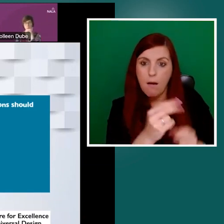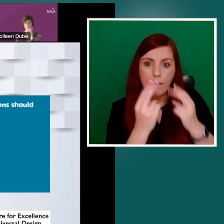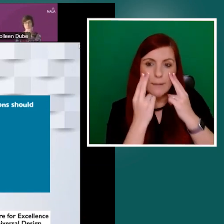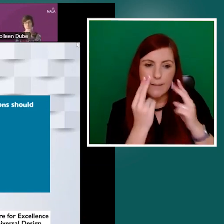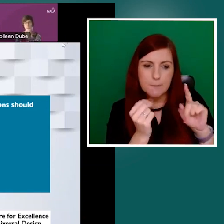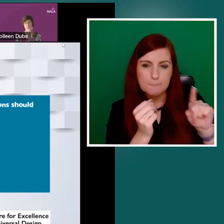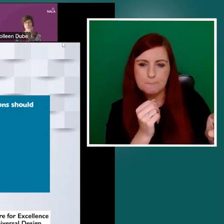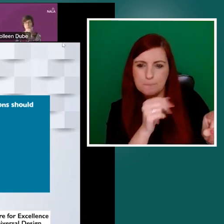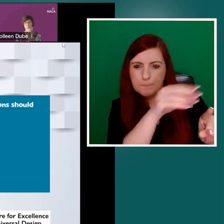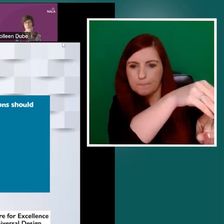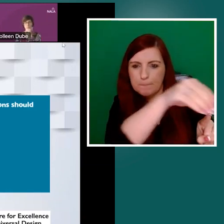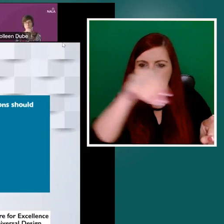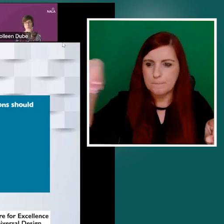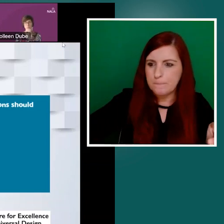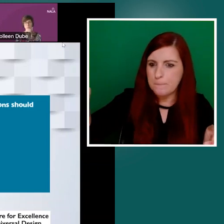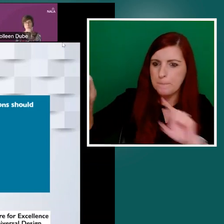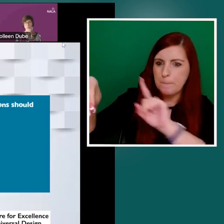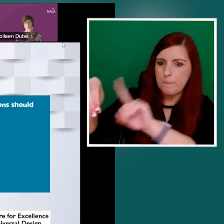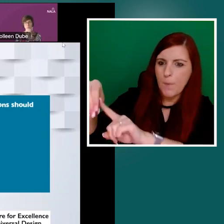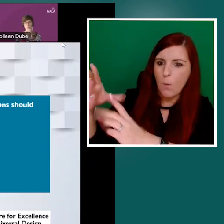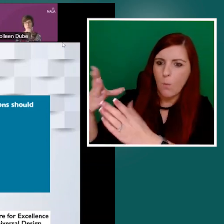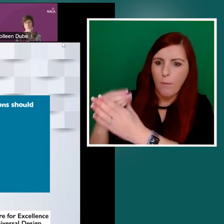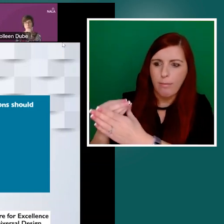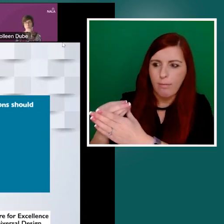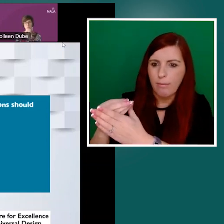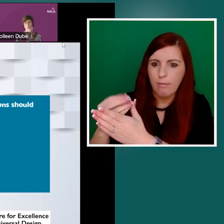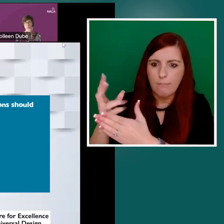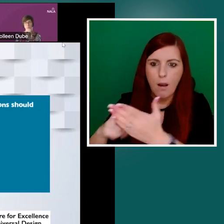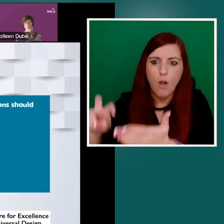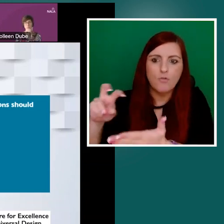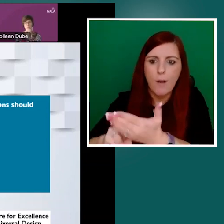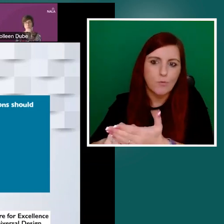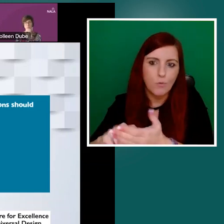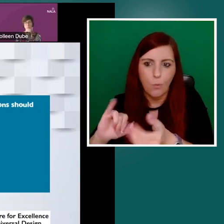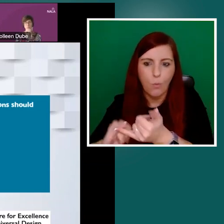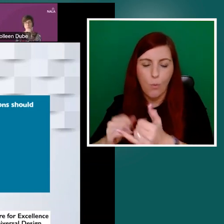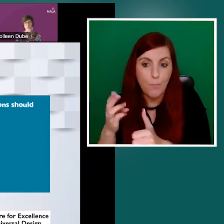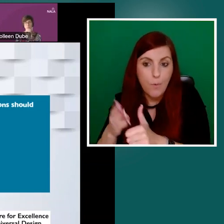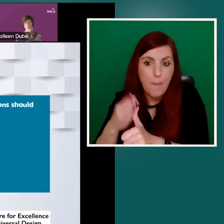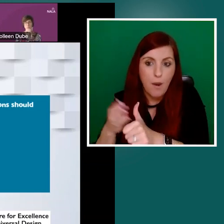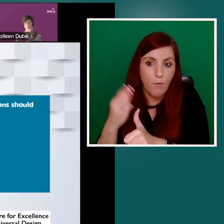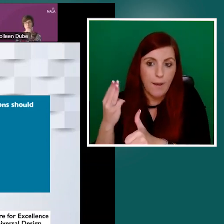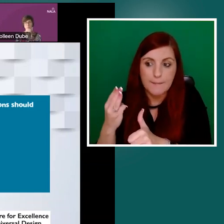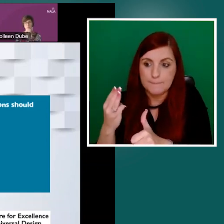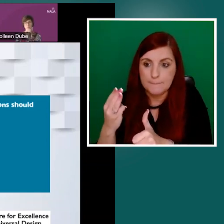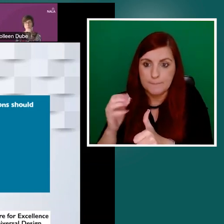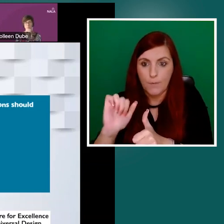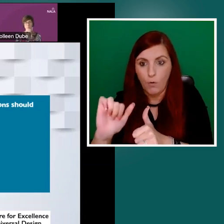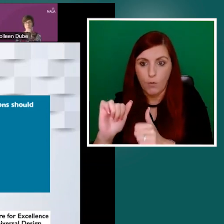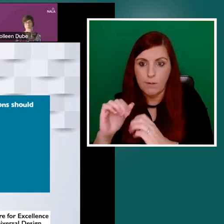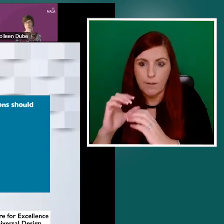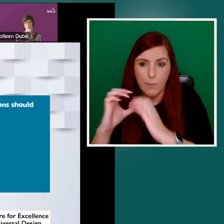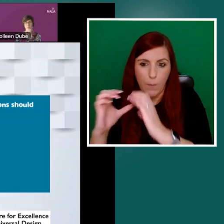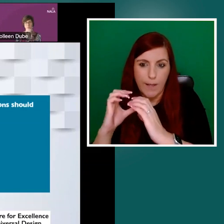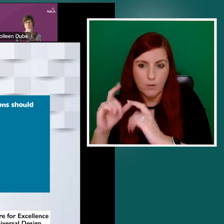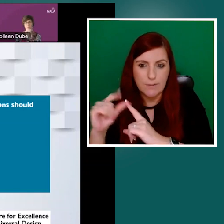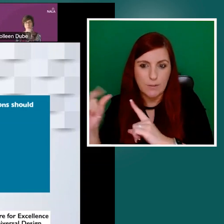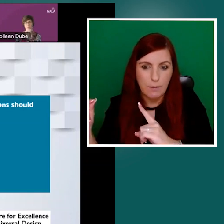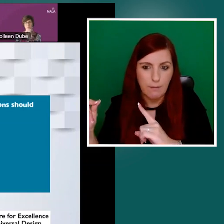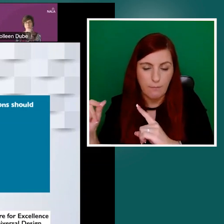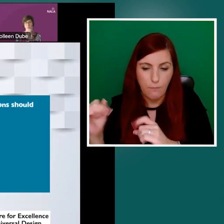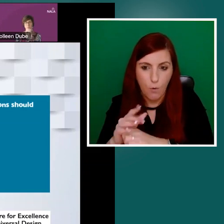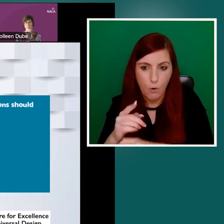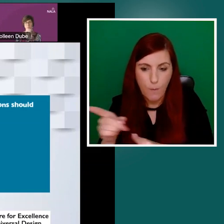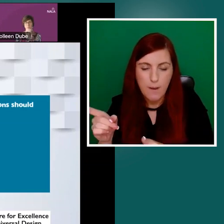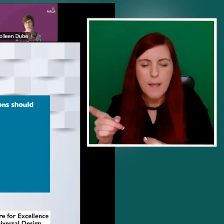your communications for you. So those are many ways you can use that. And as it shows there